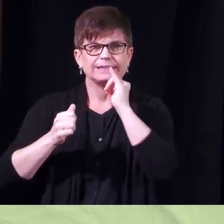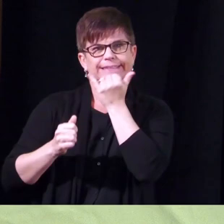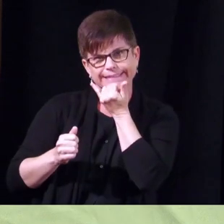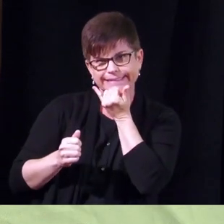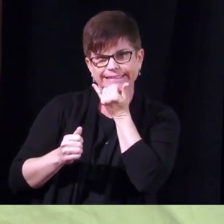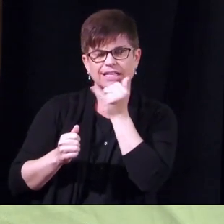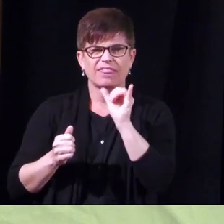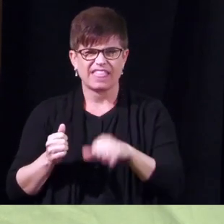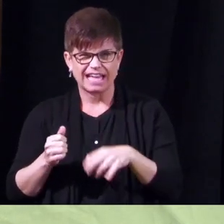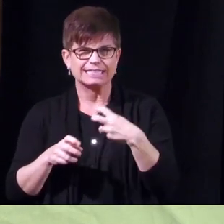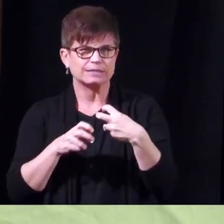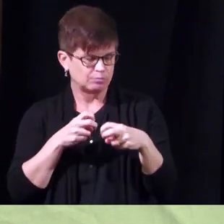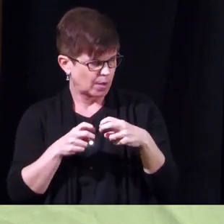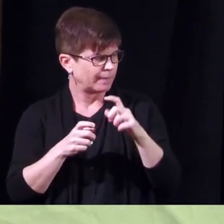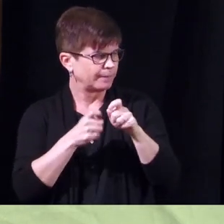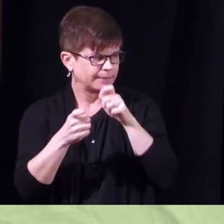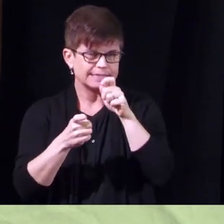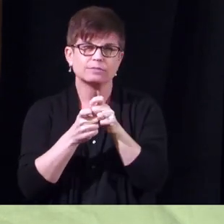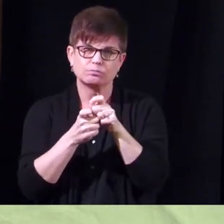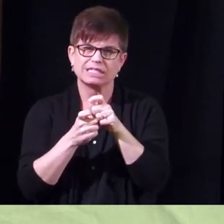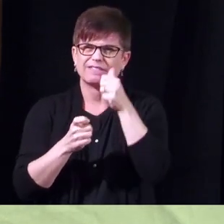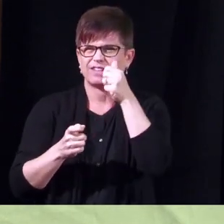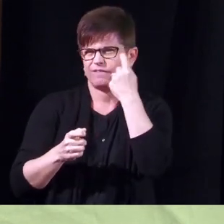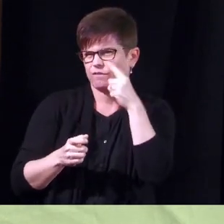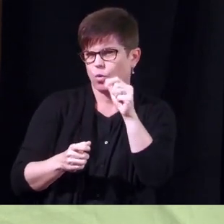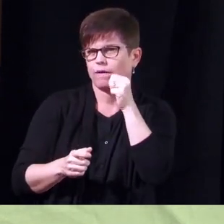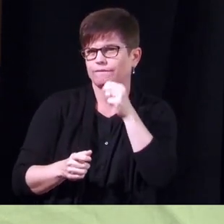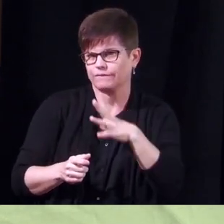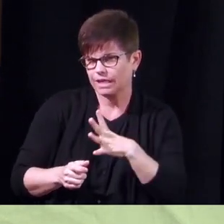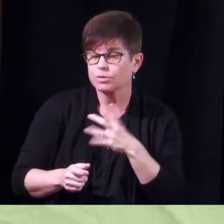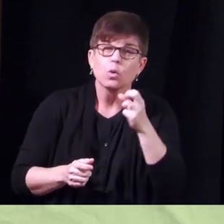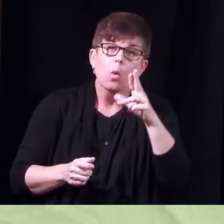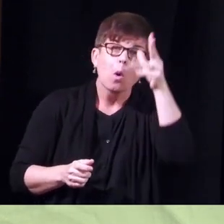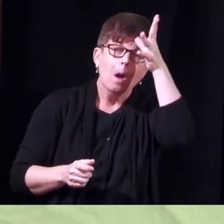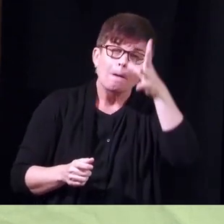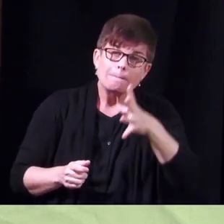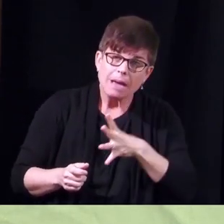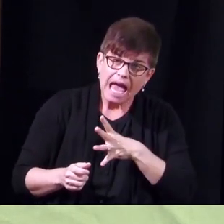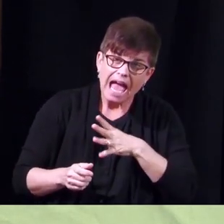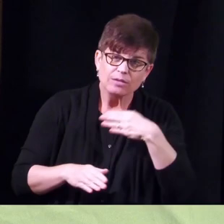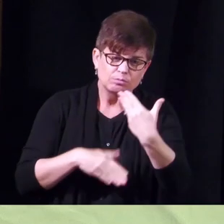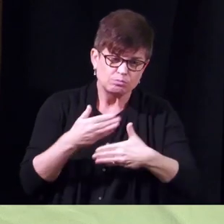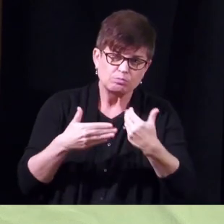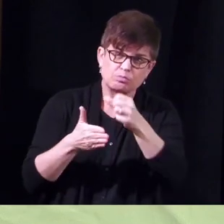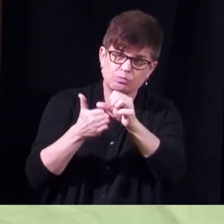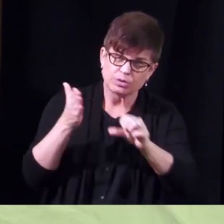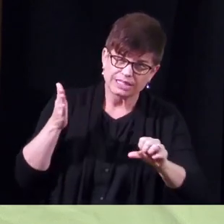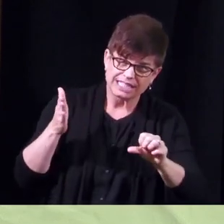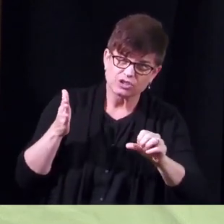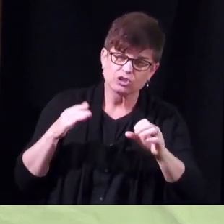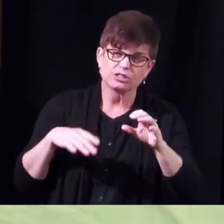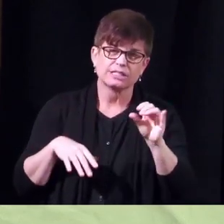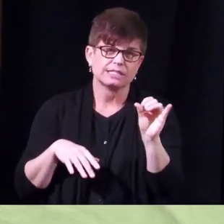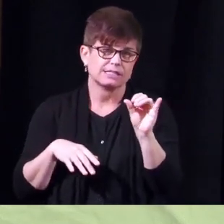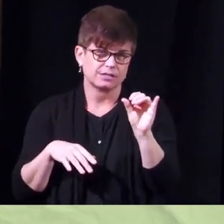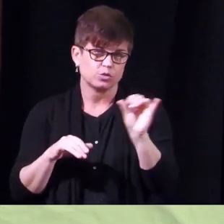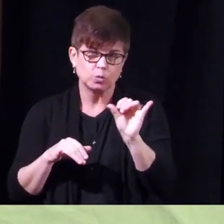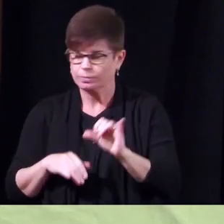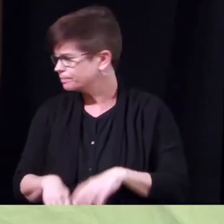urine so that's a specific usually for females or with men that have undergone procedures like radical prostatectomy